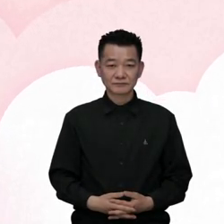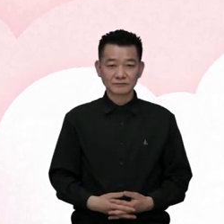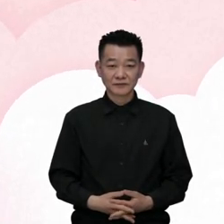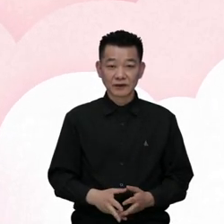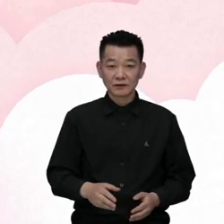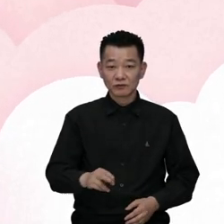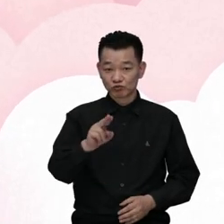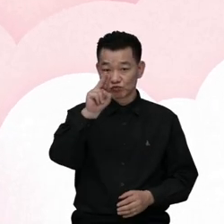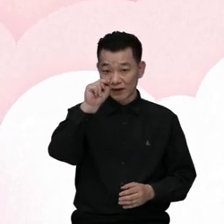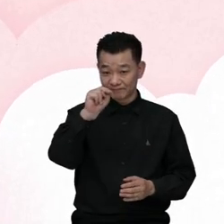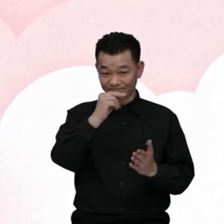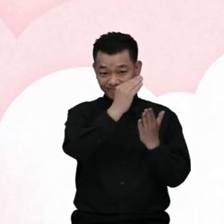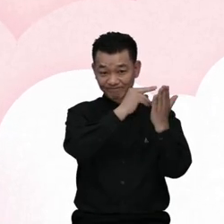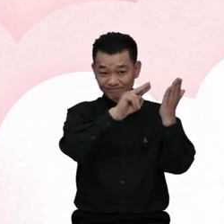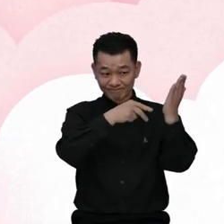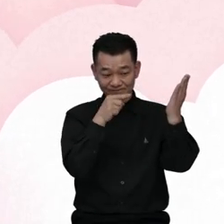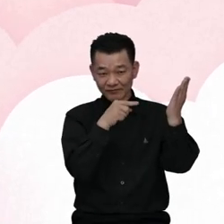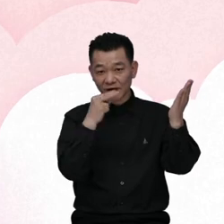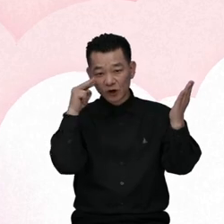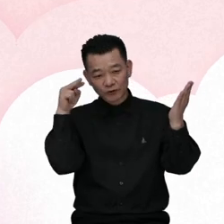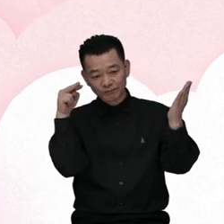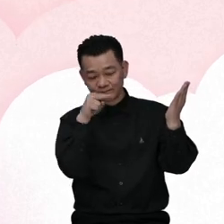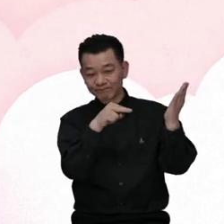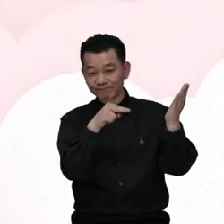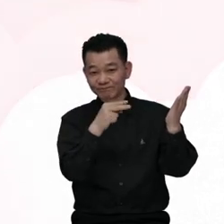Details of the UN CRPD